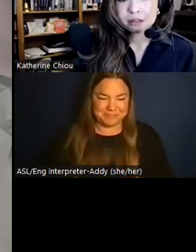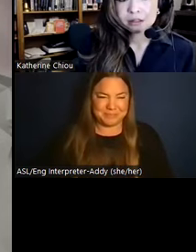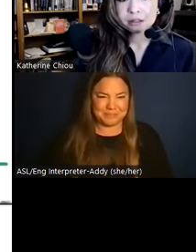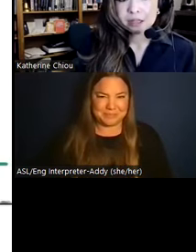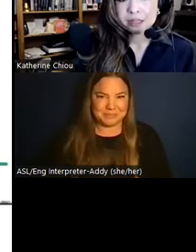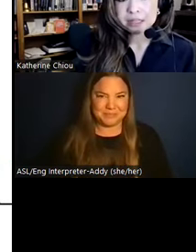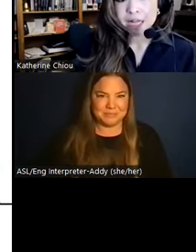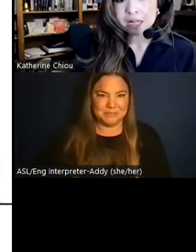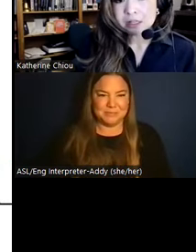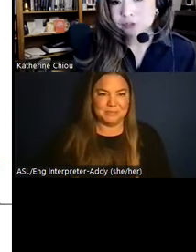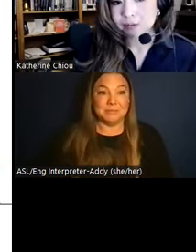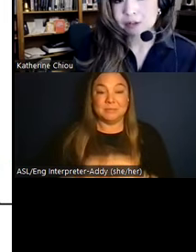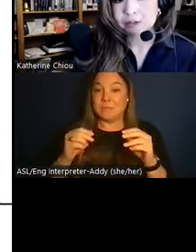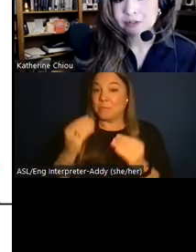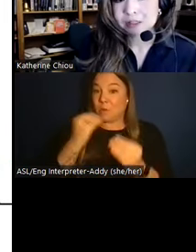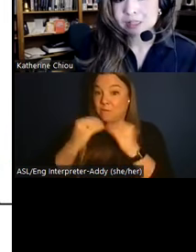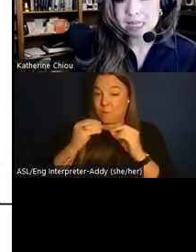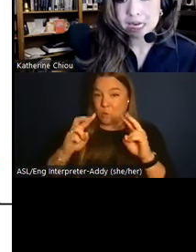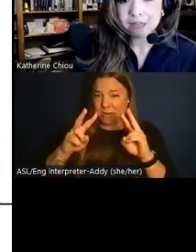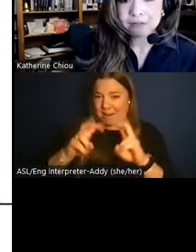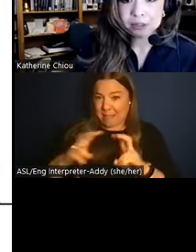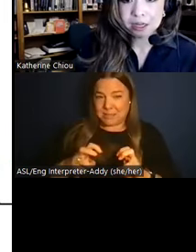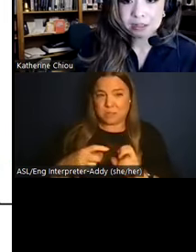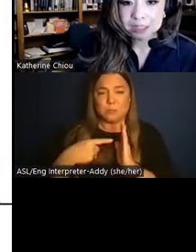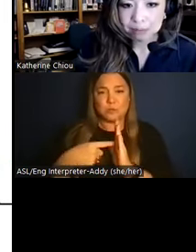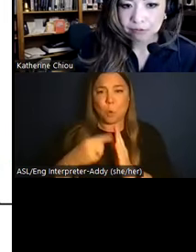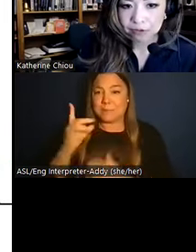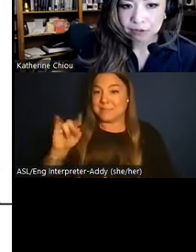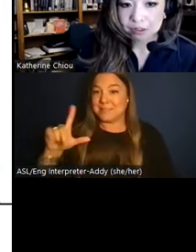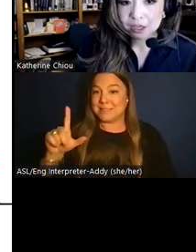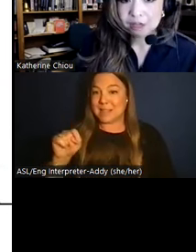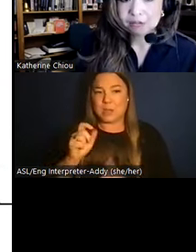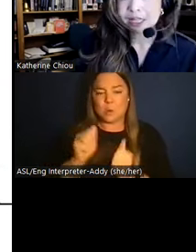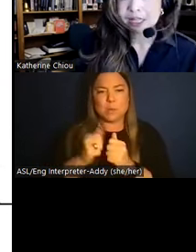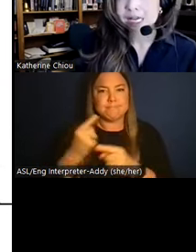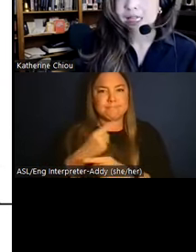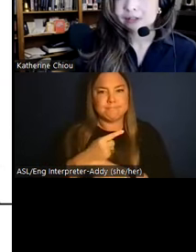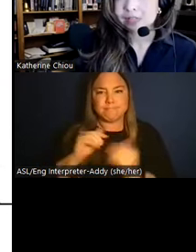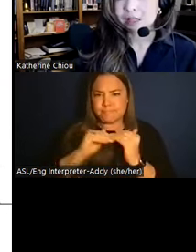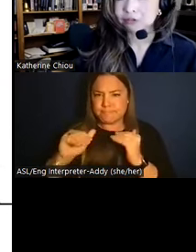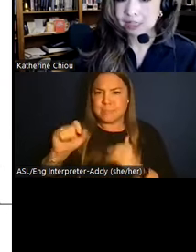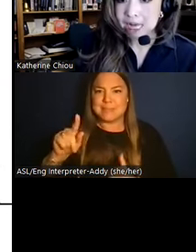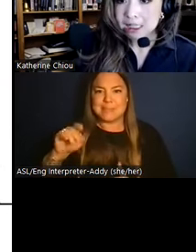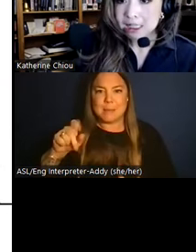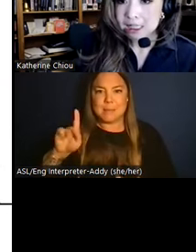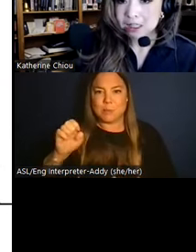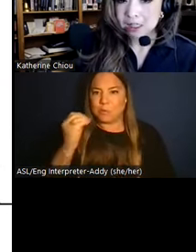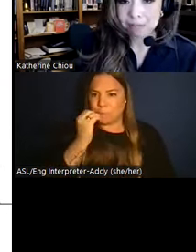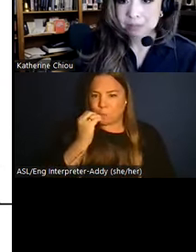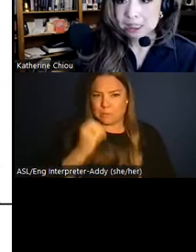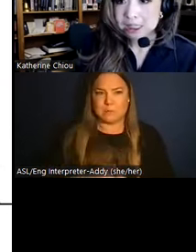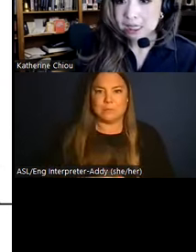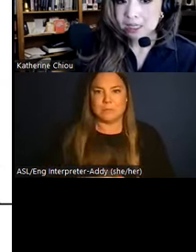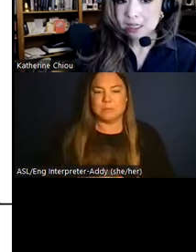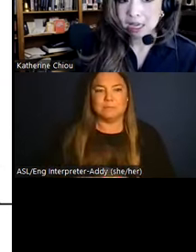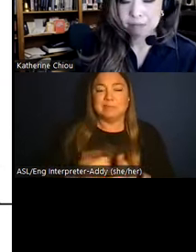Analysis of food remains from this household reveals a diet that focused on staple foods, reflecting a lifestyle of frugality, of